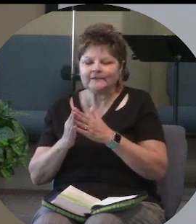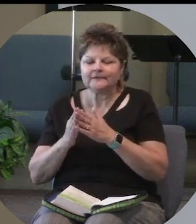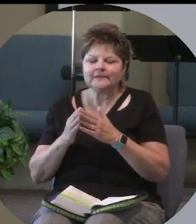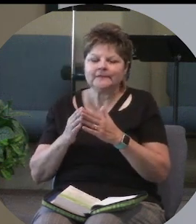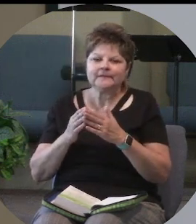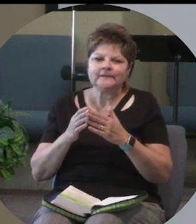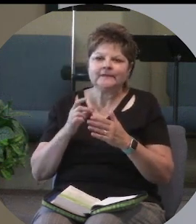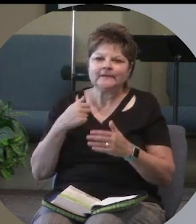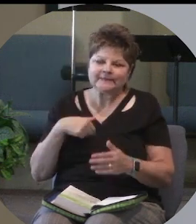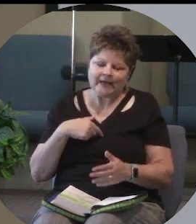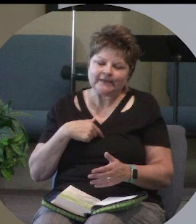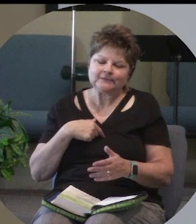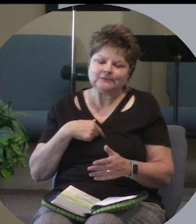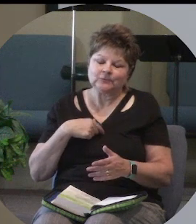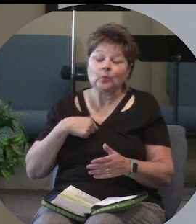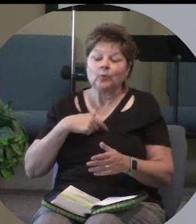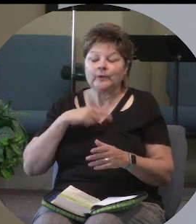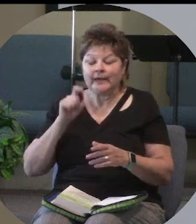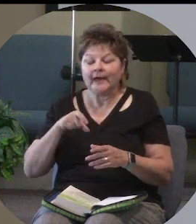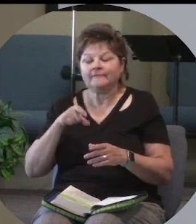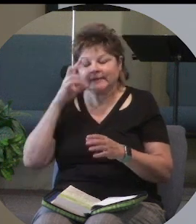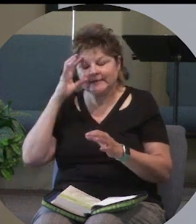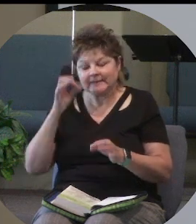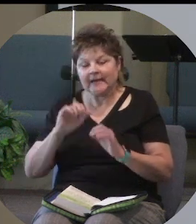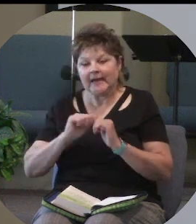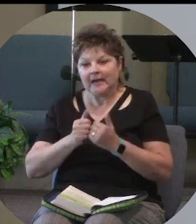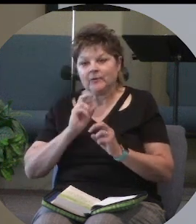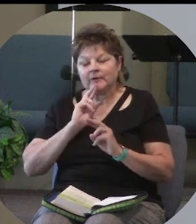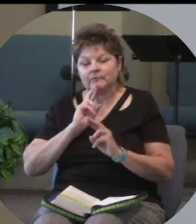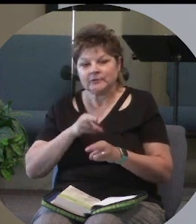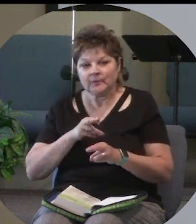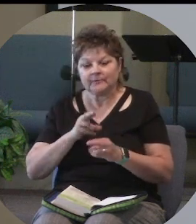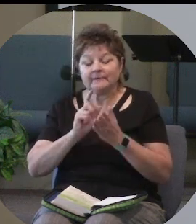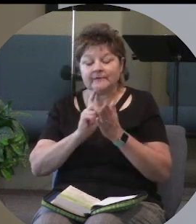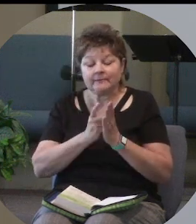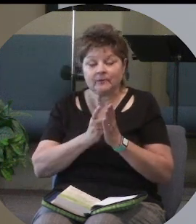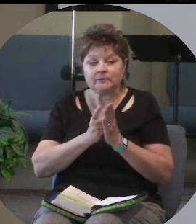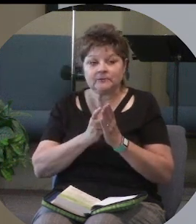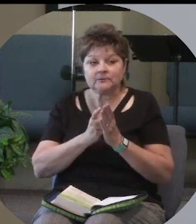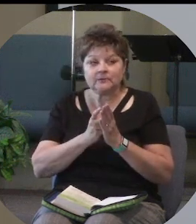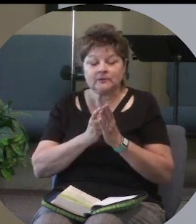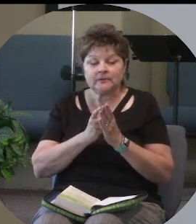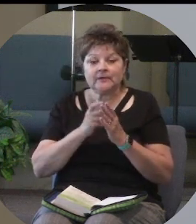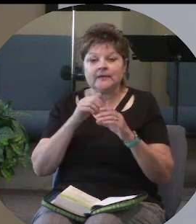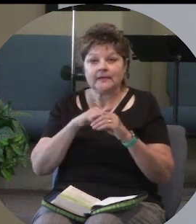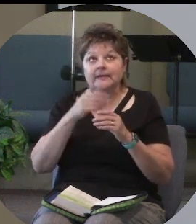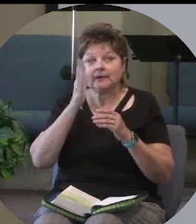to decide how we're going to respond. But even in those moments we still have in God a place of refuge.